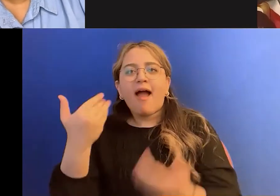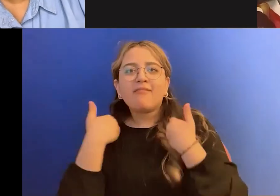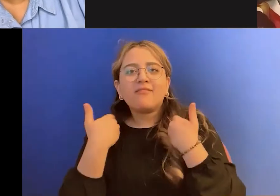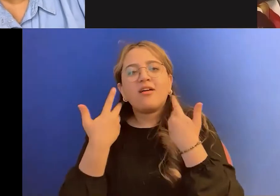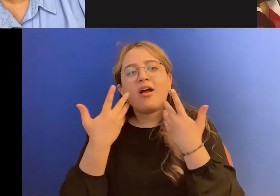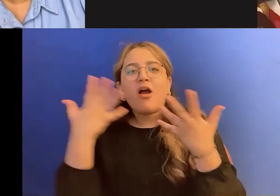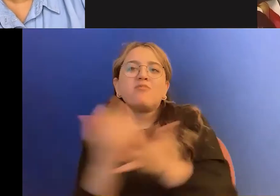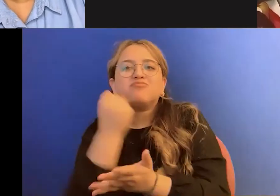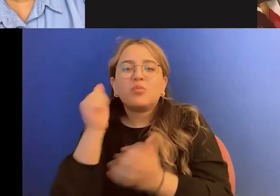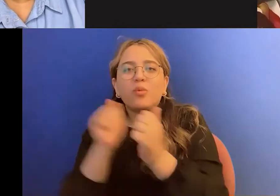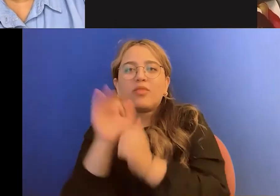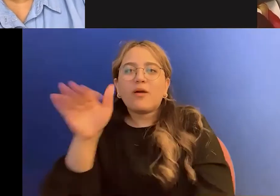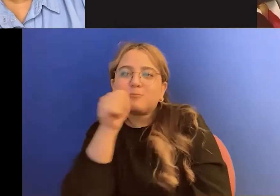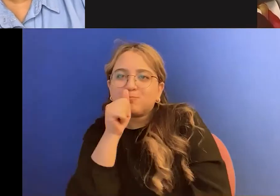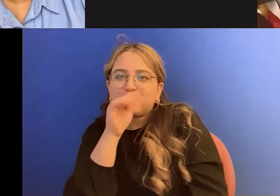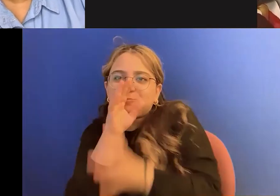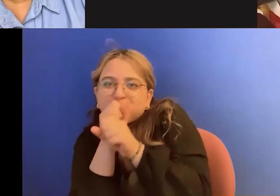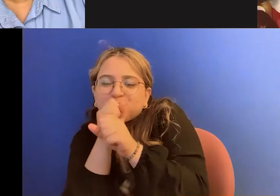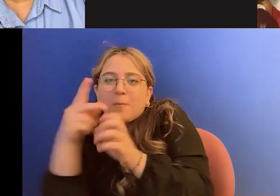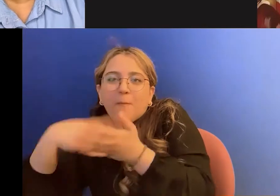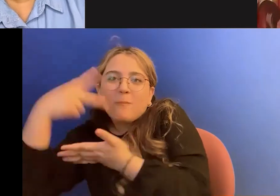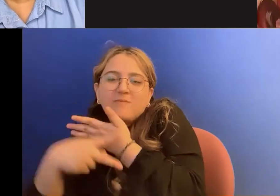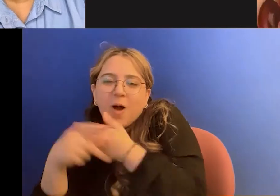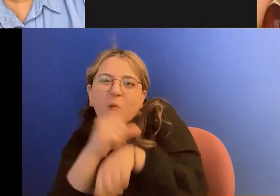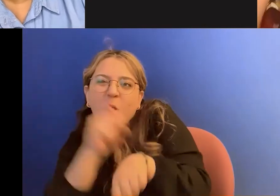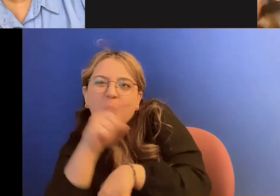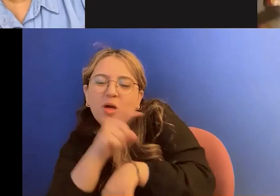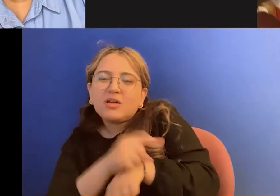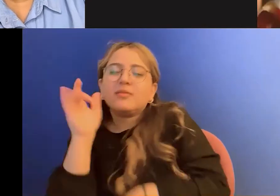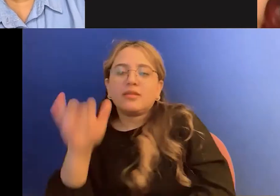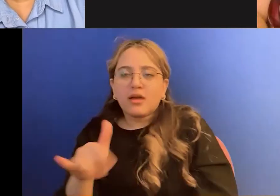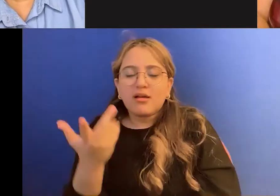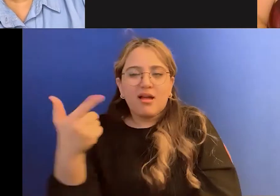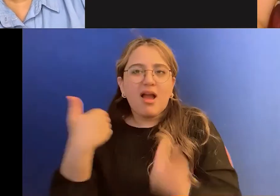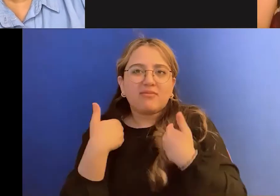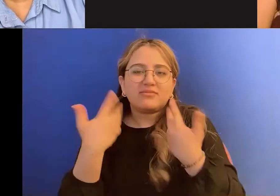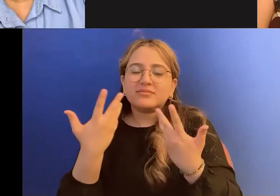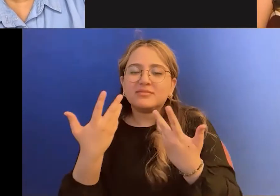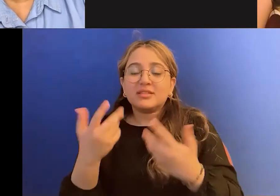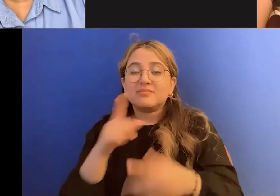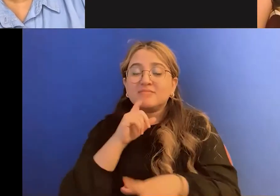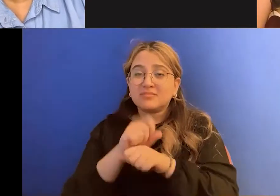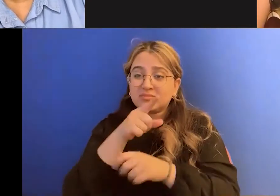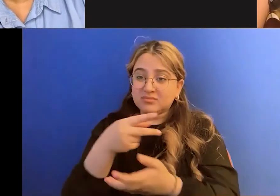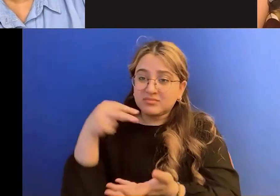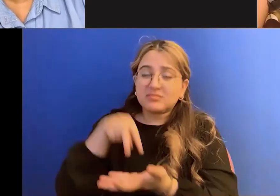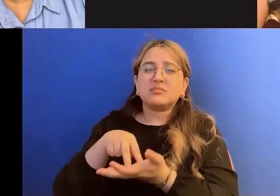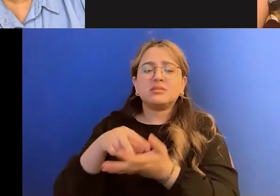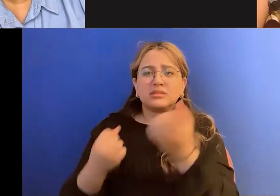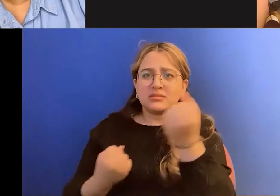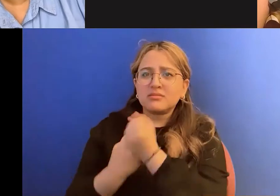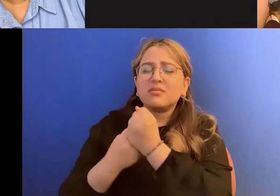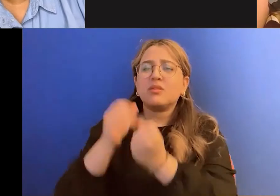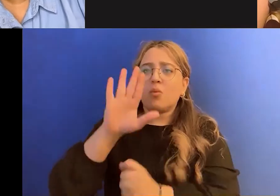be challenging, you know, trying to point these things out and still defending your right to be here and be valid.